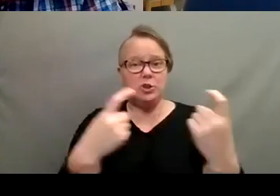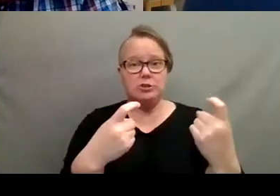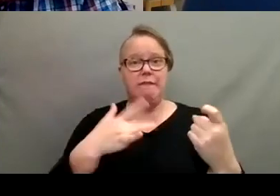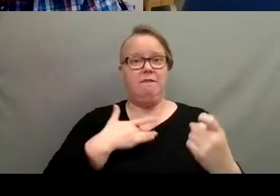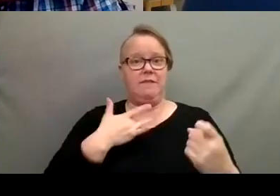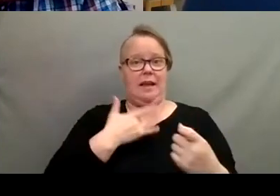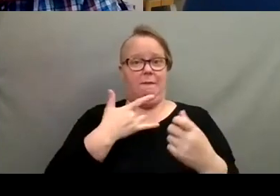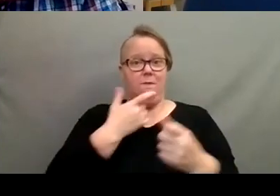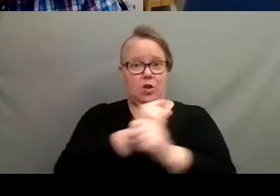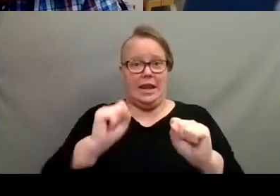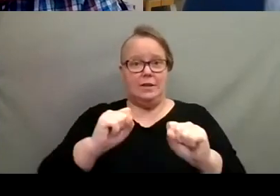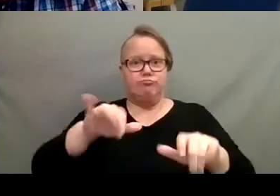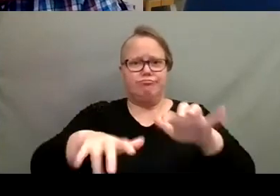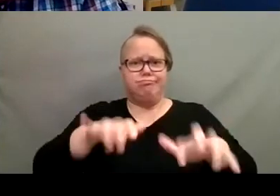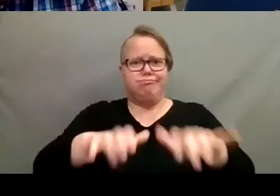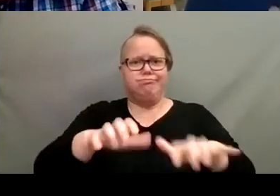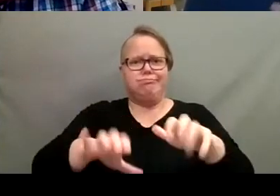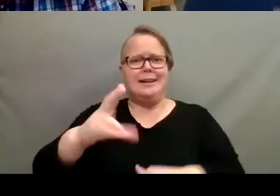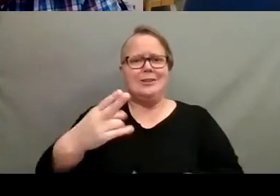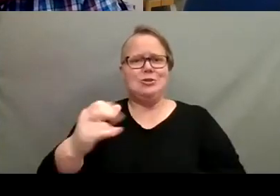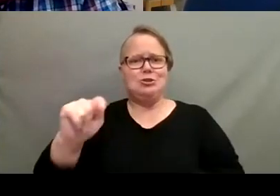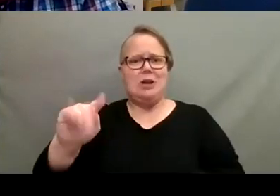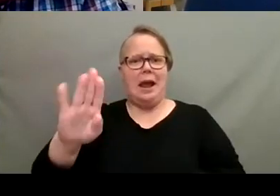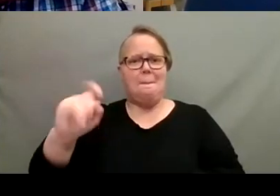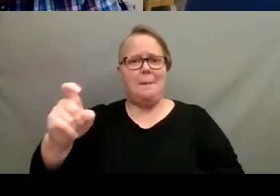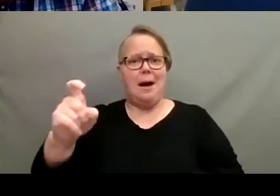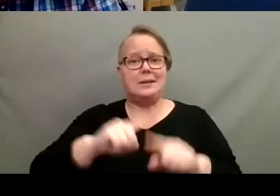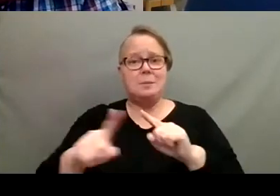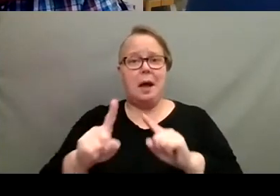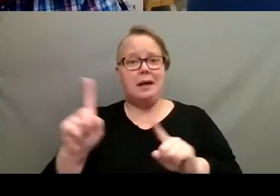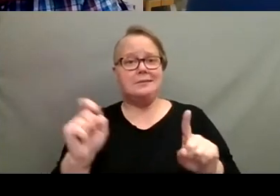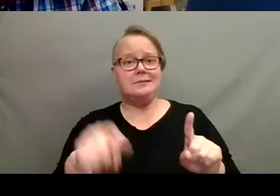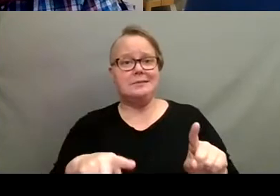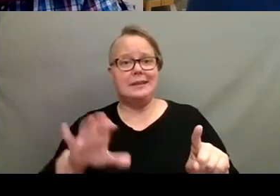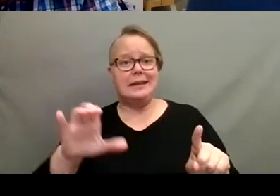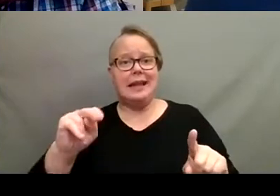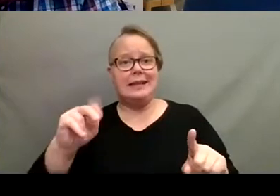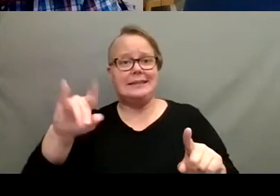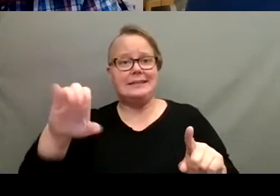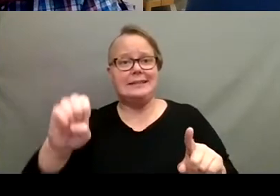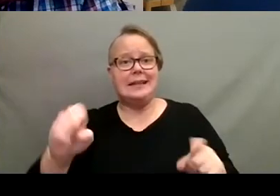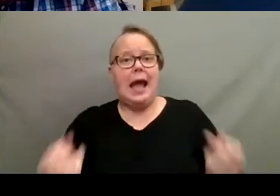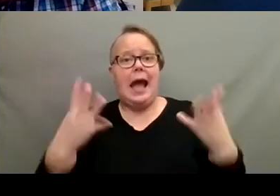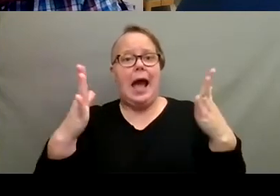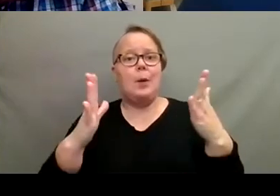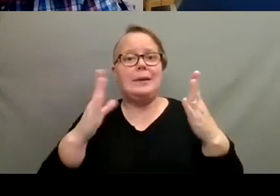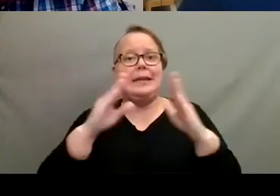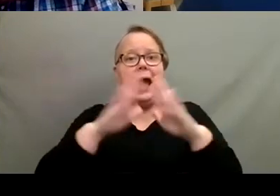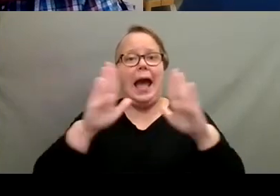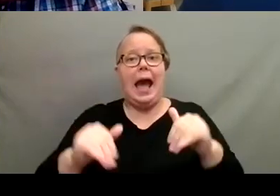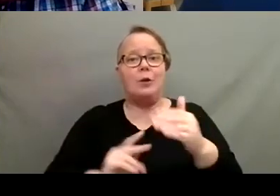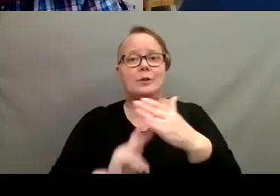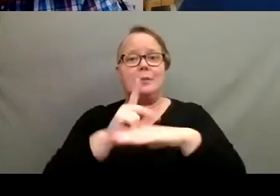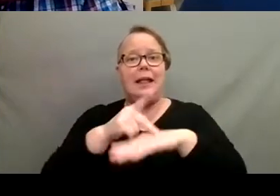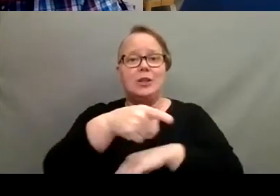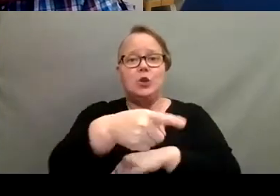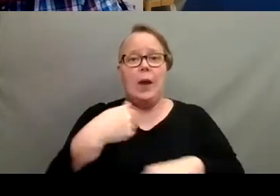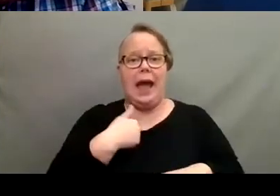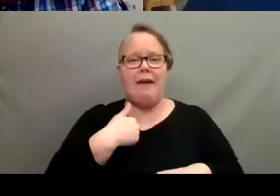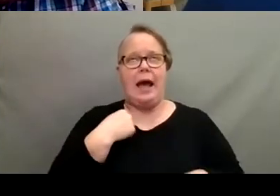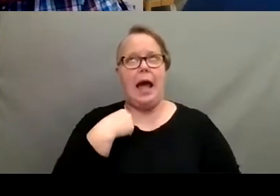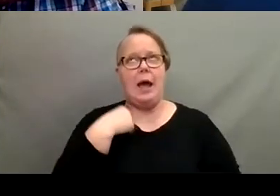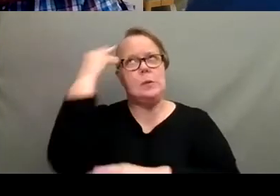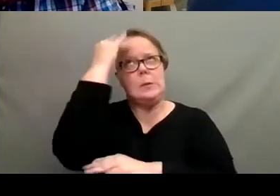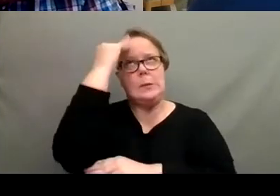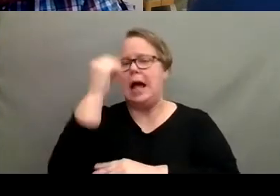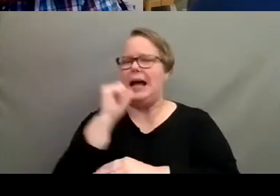the chat box. We can get to those, but I want to ask you, Candace, how many houseplants do you have? You know, I was thinking about this when I was hopping on, I